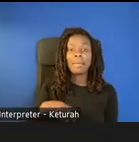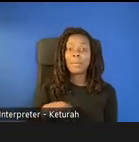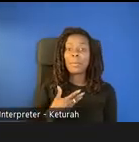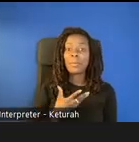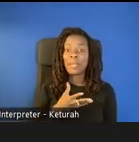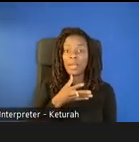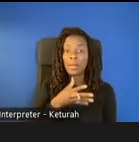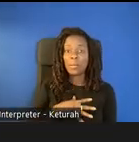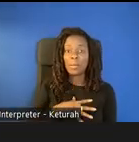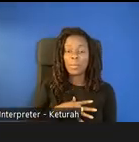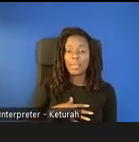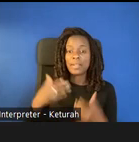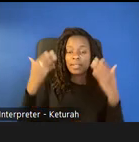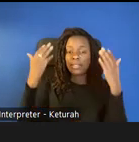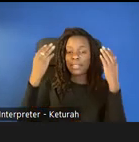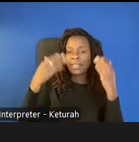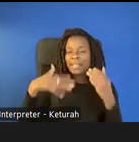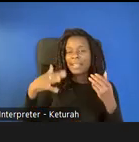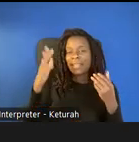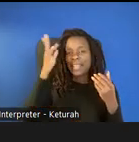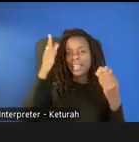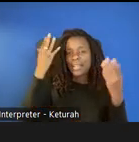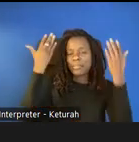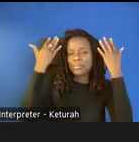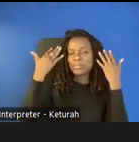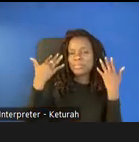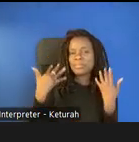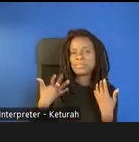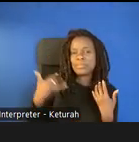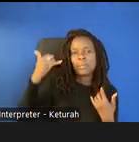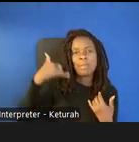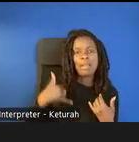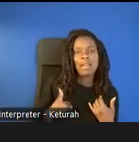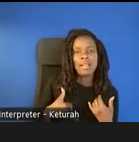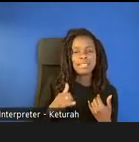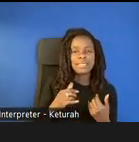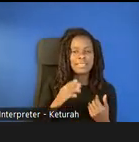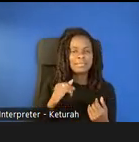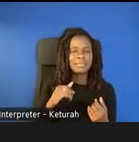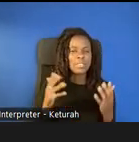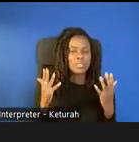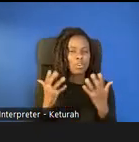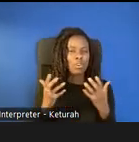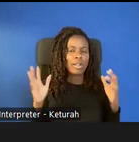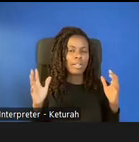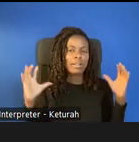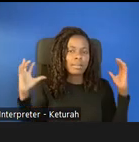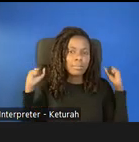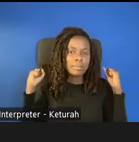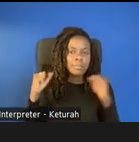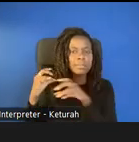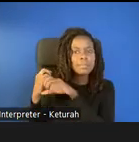long dark blonde hair that's pulled back in a ponytail and I'm wearing my black headphones and a lavender shirt.